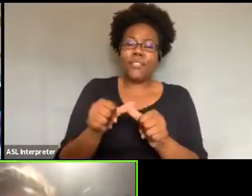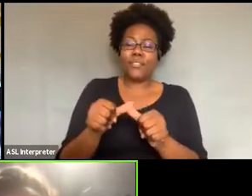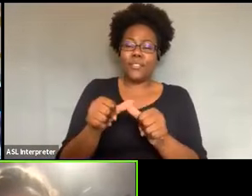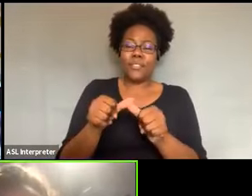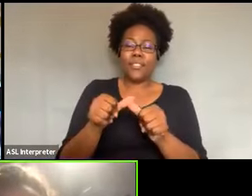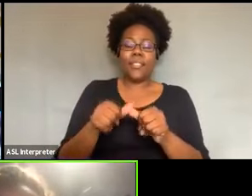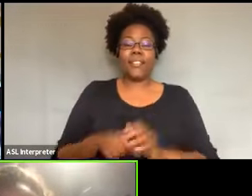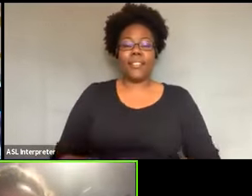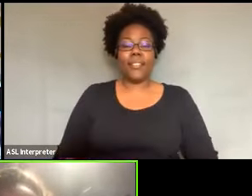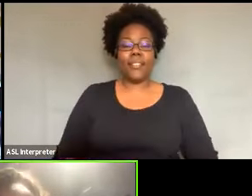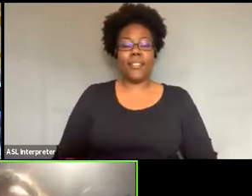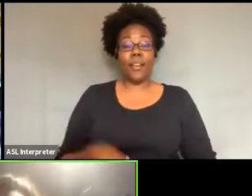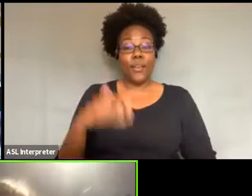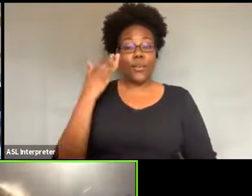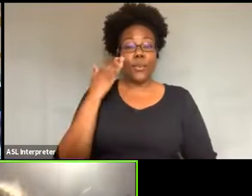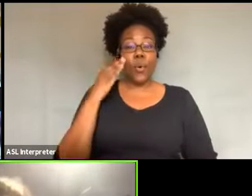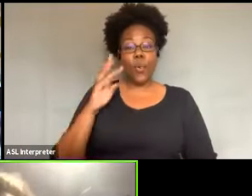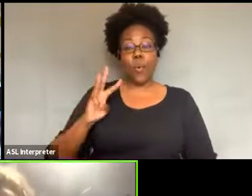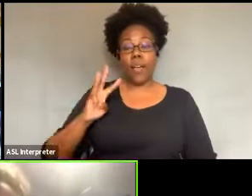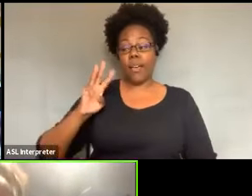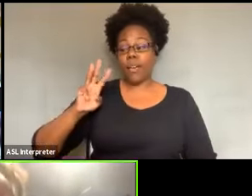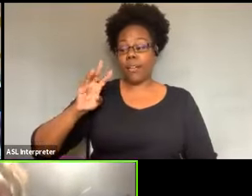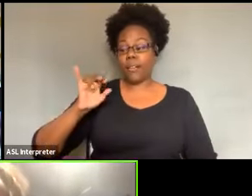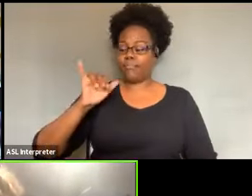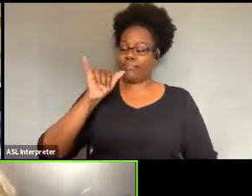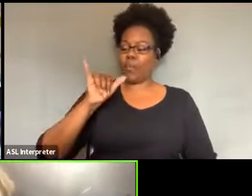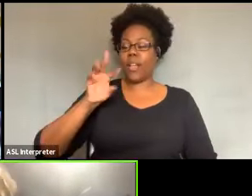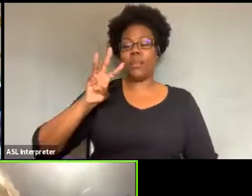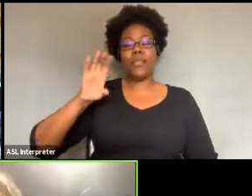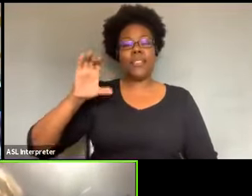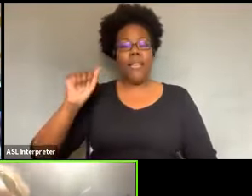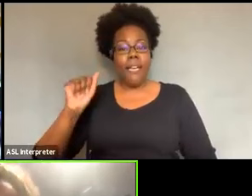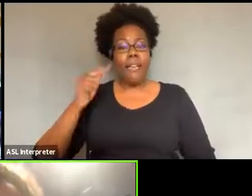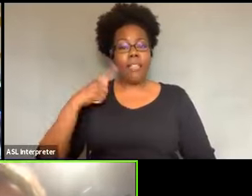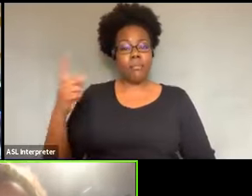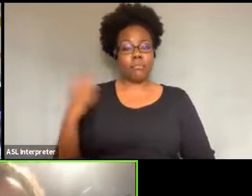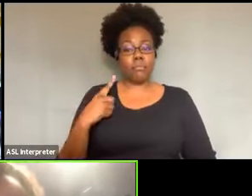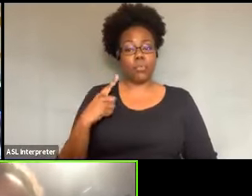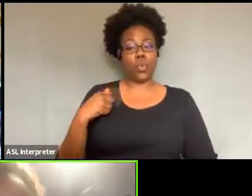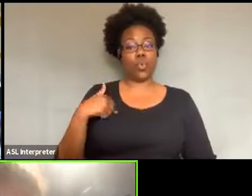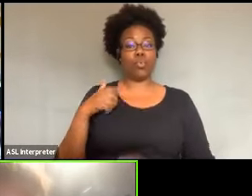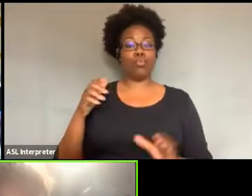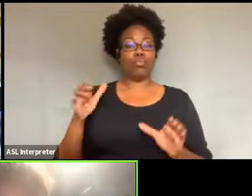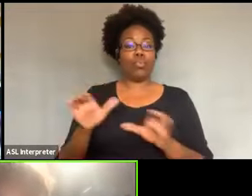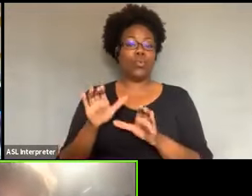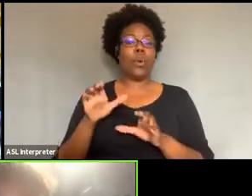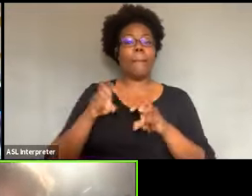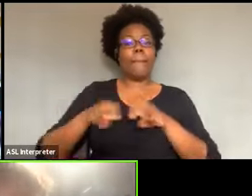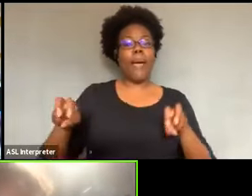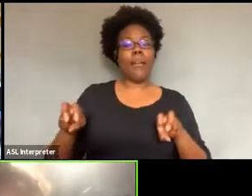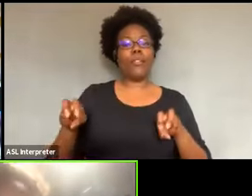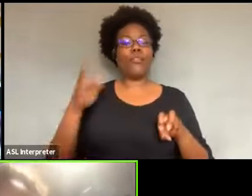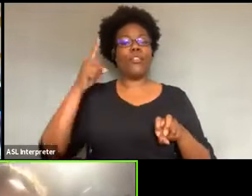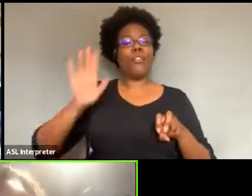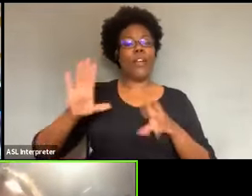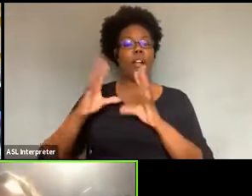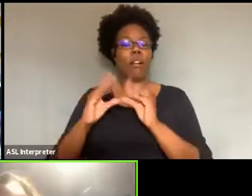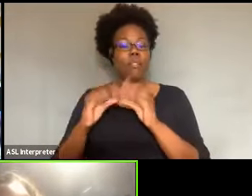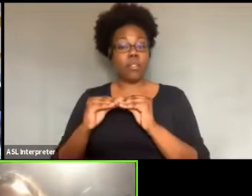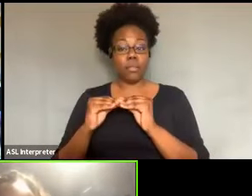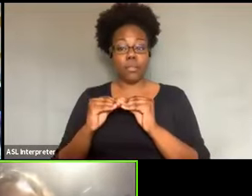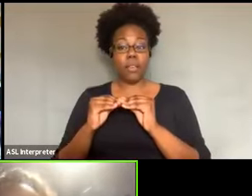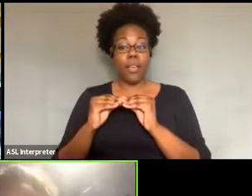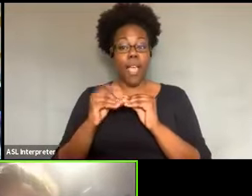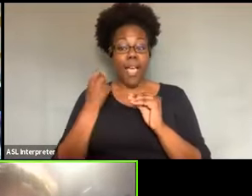the YWCA, they asked me to do a, a panelist in their conference, uh, earlier this year, we just beat the, the,